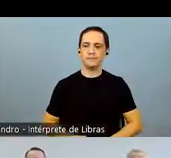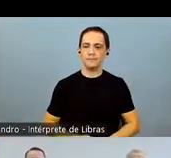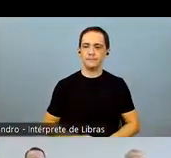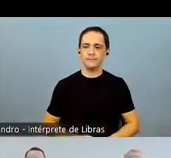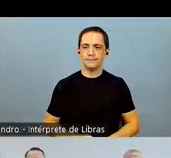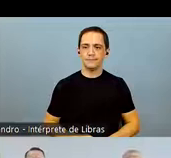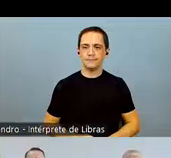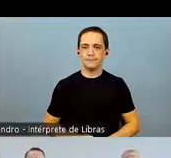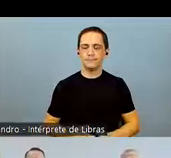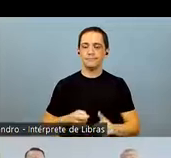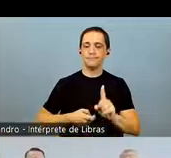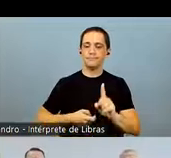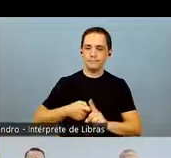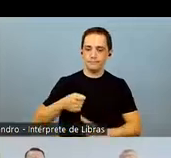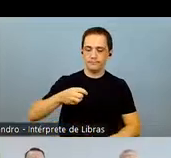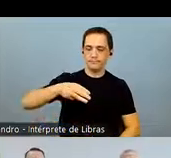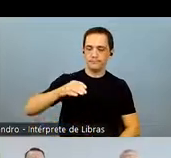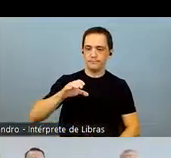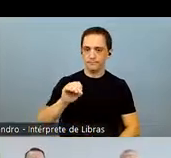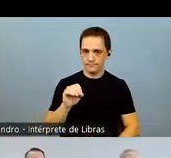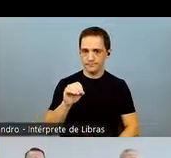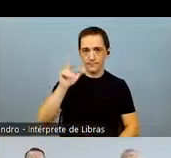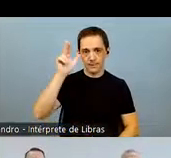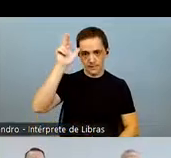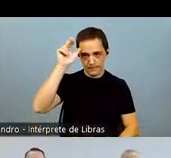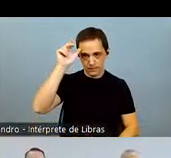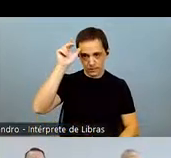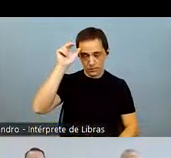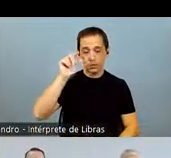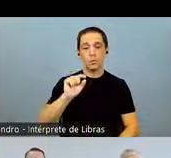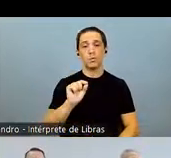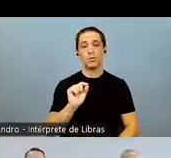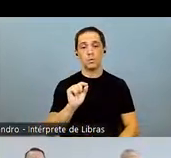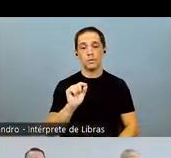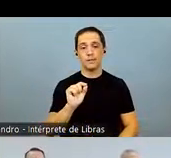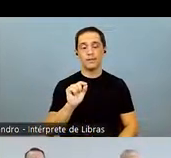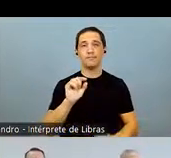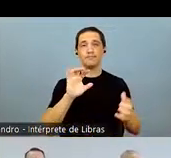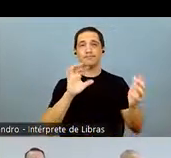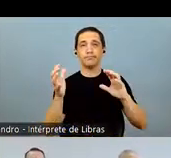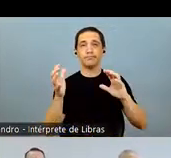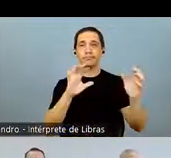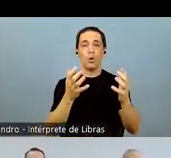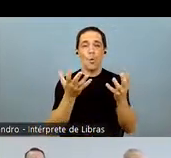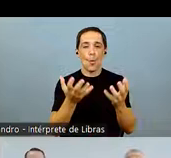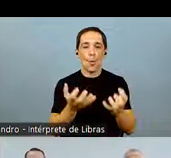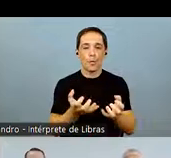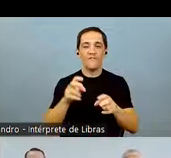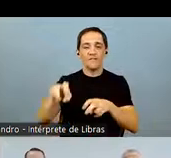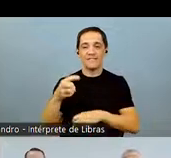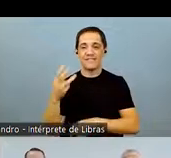30.3% higher than the average national yield. We had